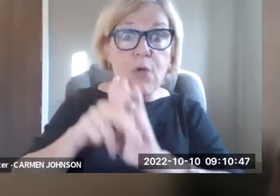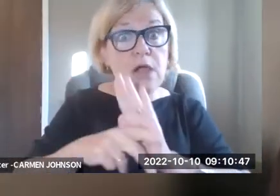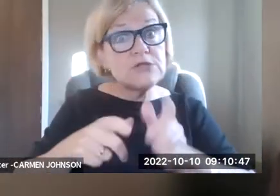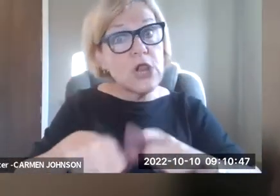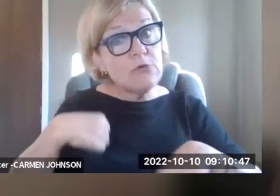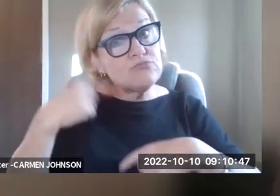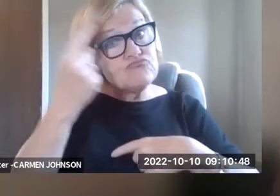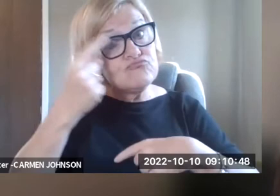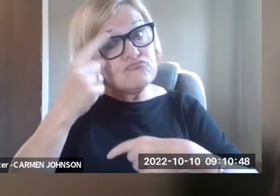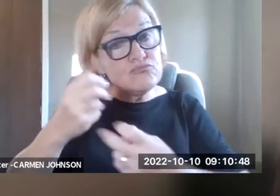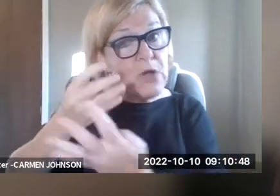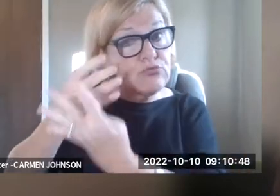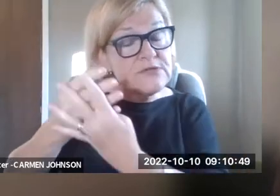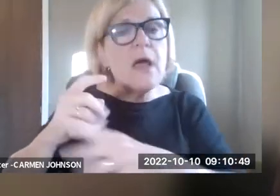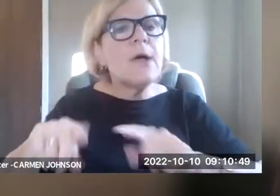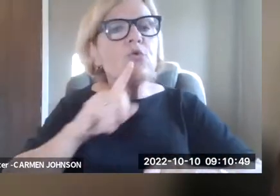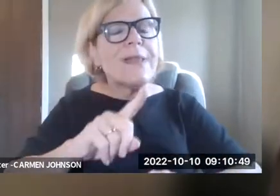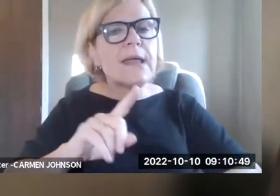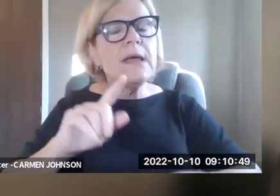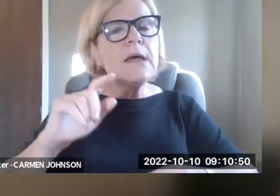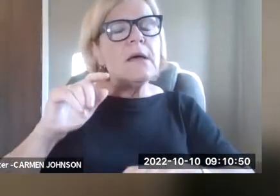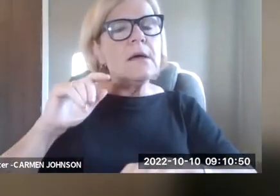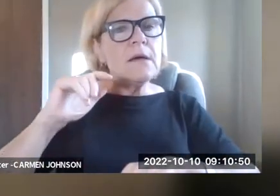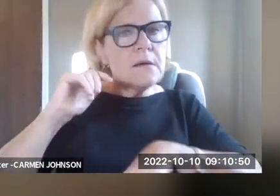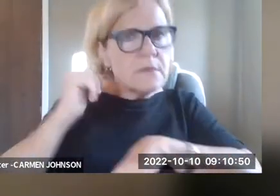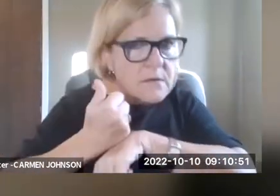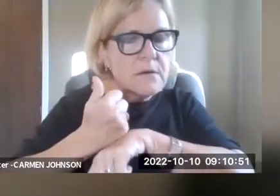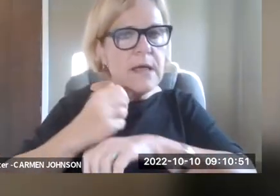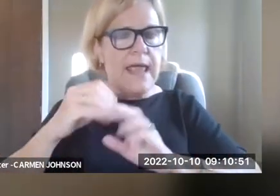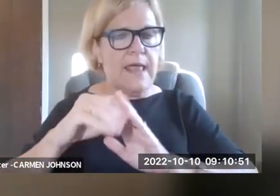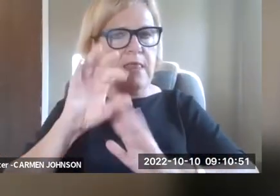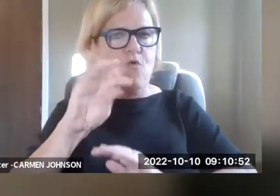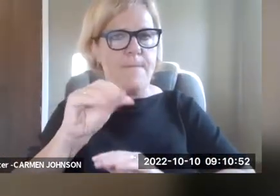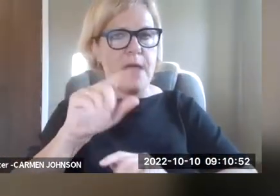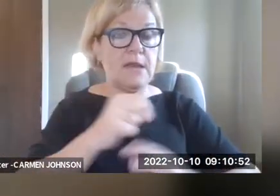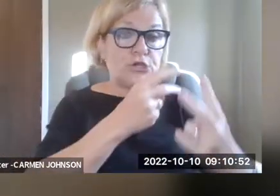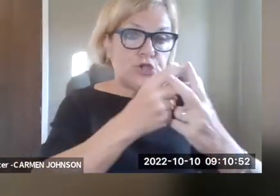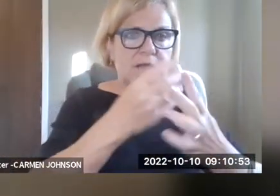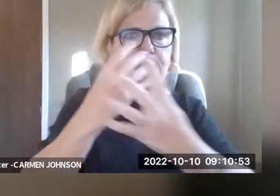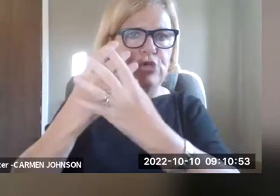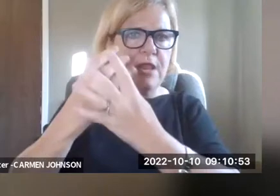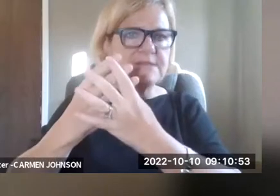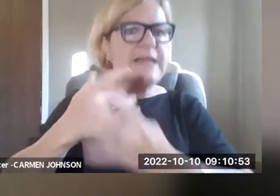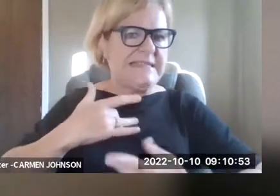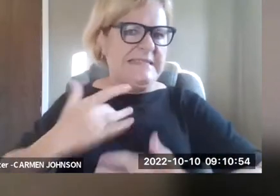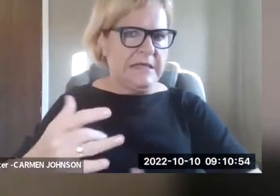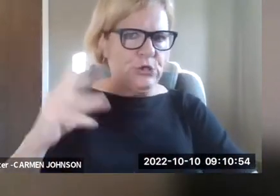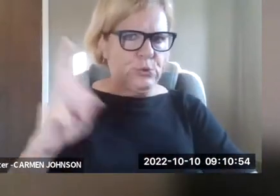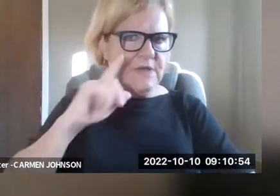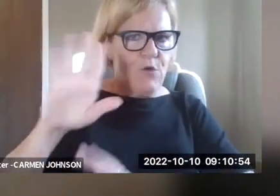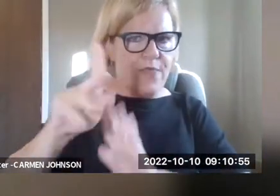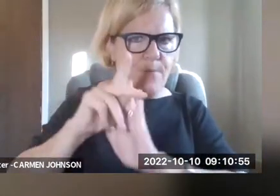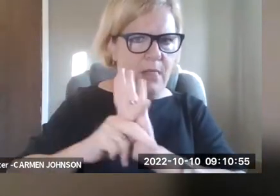them and think about them, but not for people to read and mull over and think, I wonder how that could be reflected in policy language in a jail or a prison, but rather